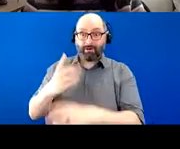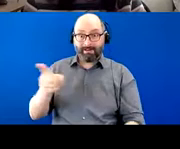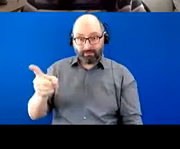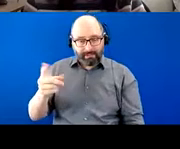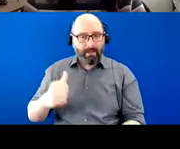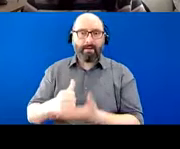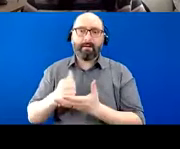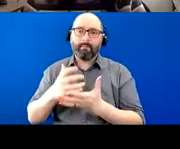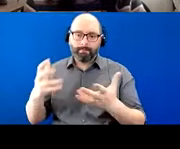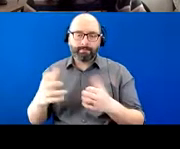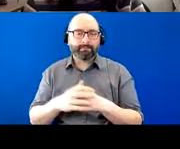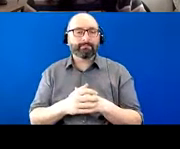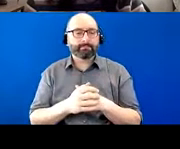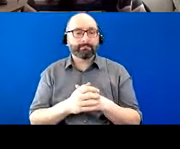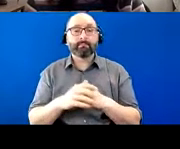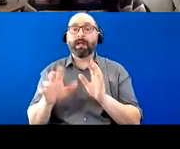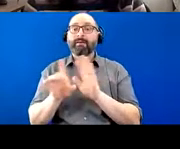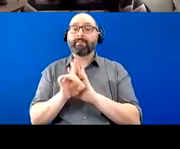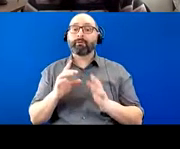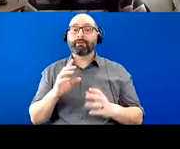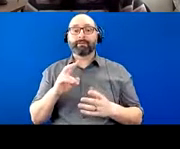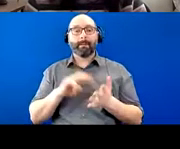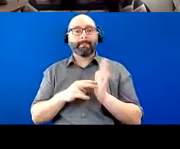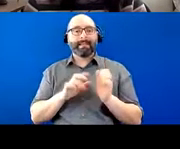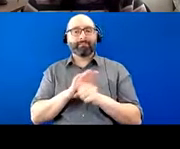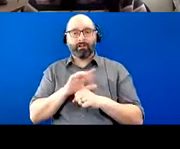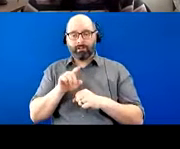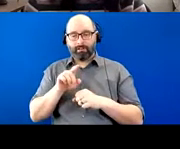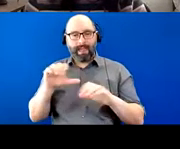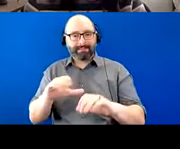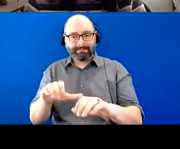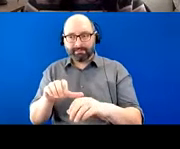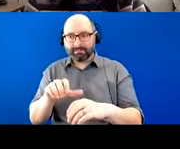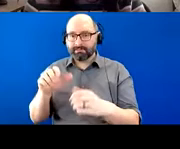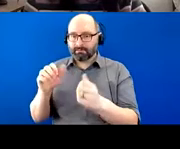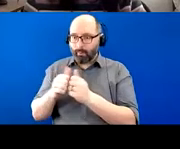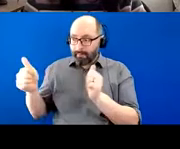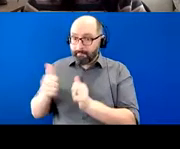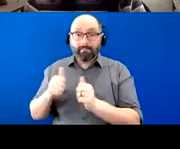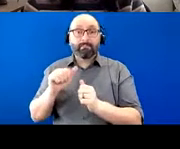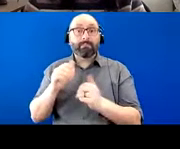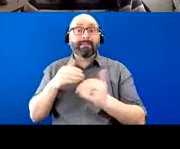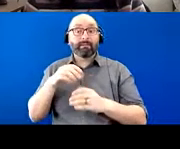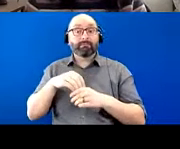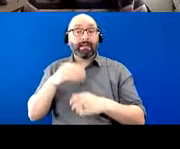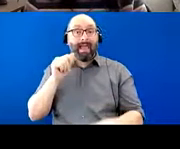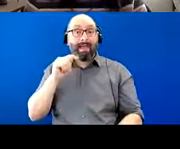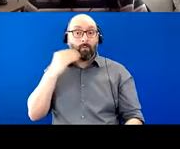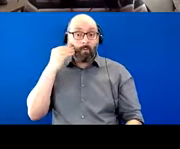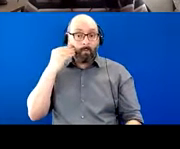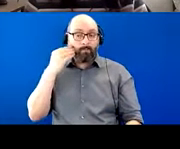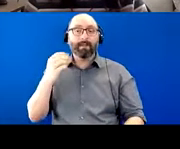Um, she found meaningful activities for him and ways to engage him, you know, even at home. So, you know, uh,